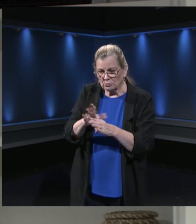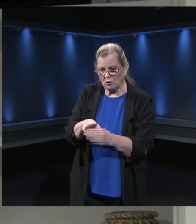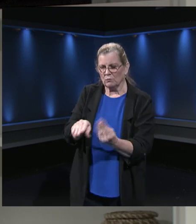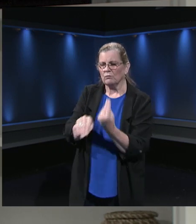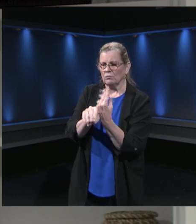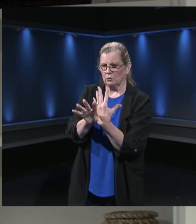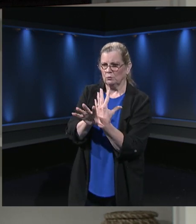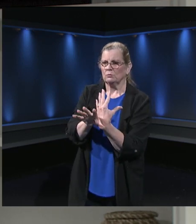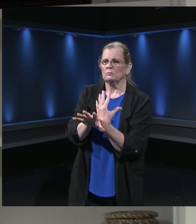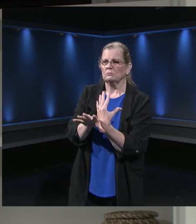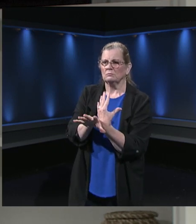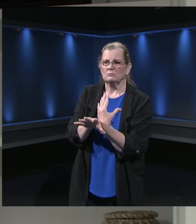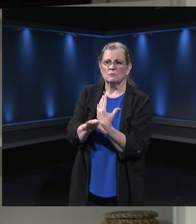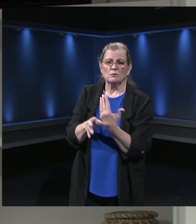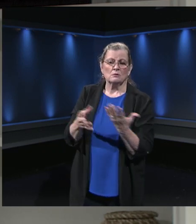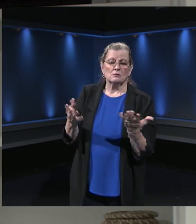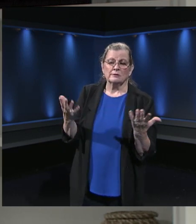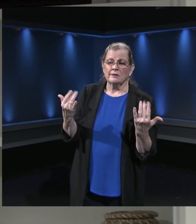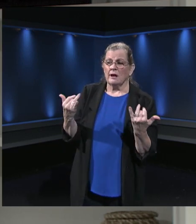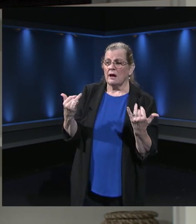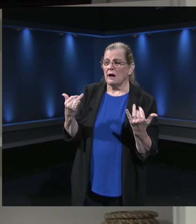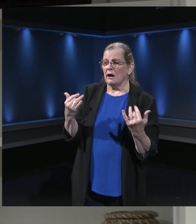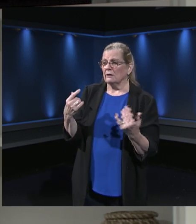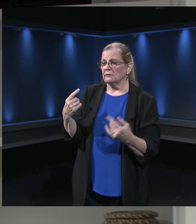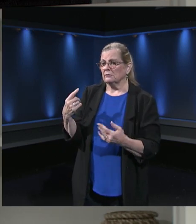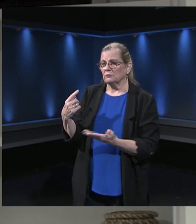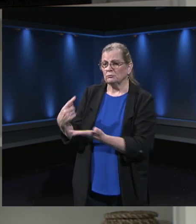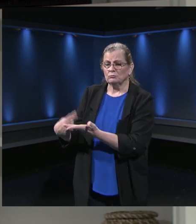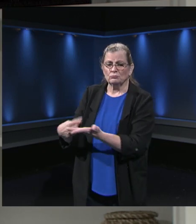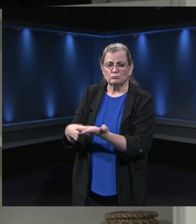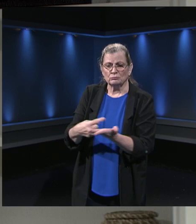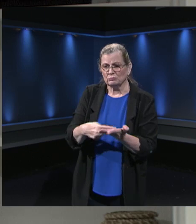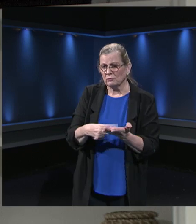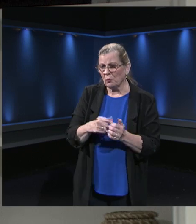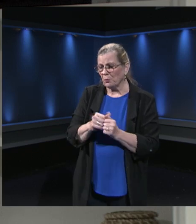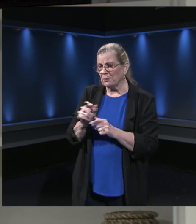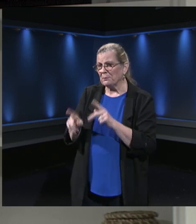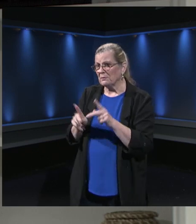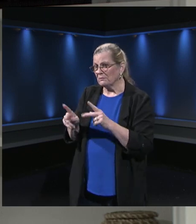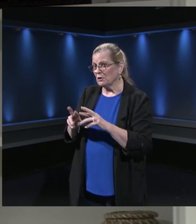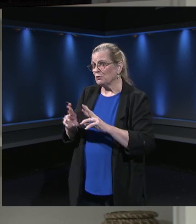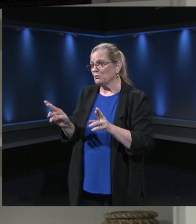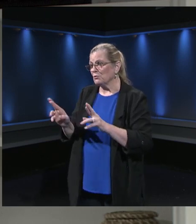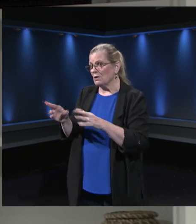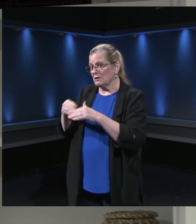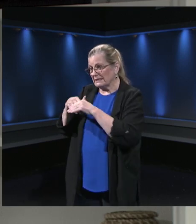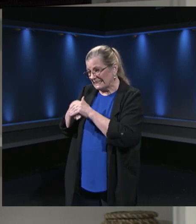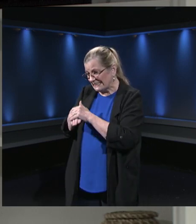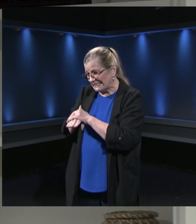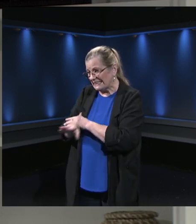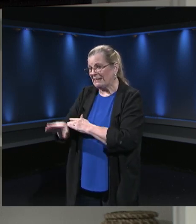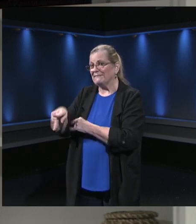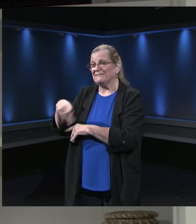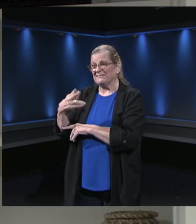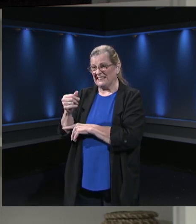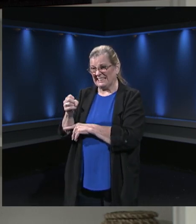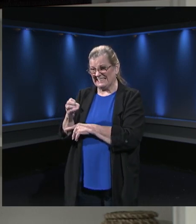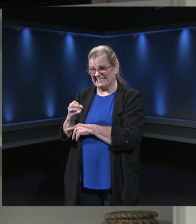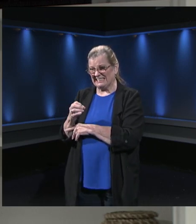about dialing in some students for in-person, our initial look would be at very, very small